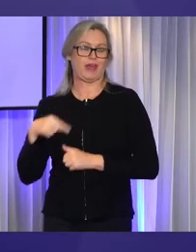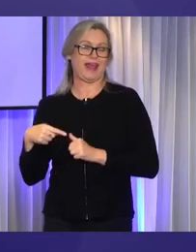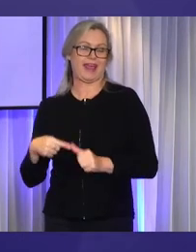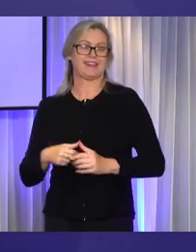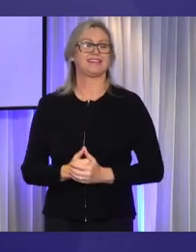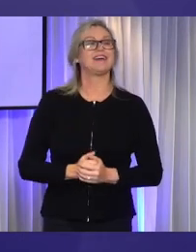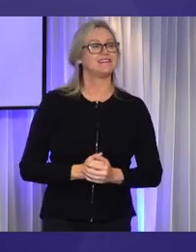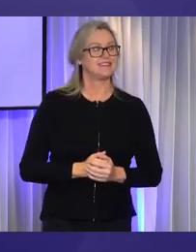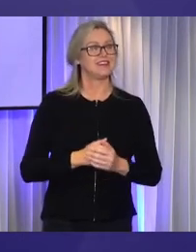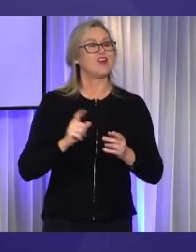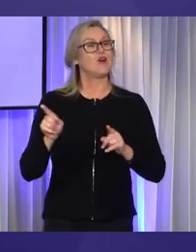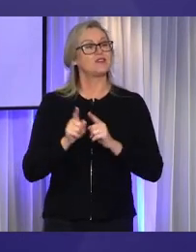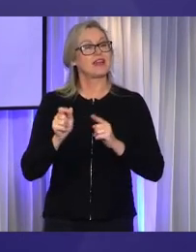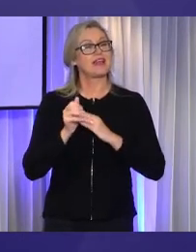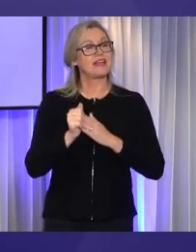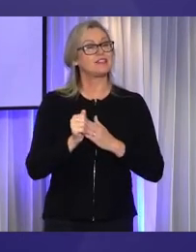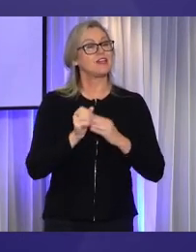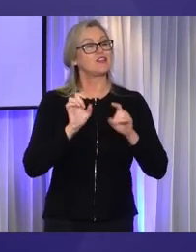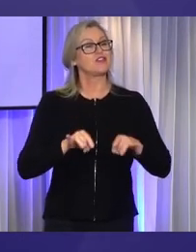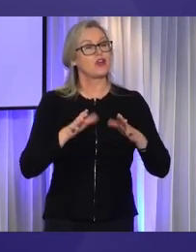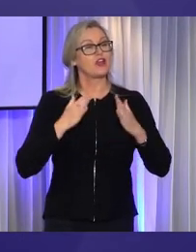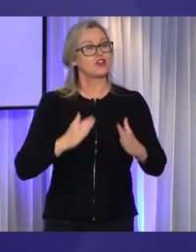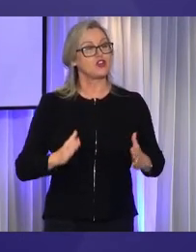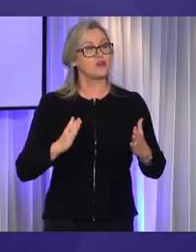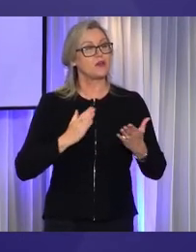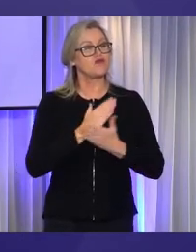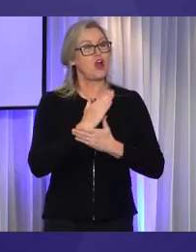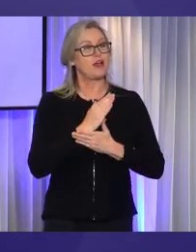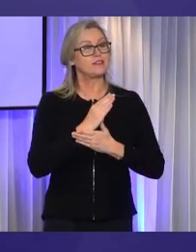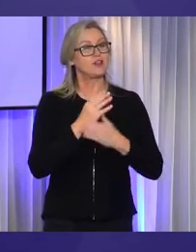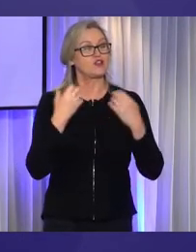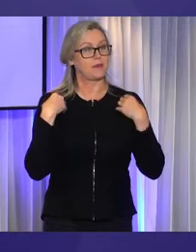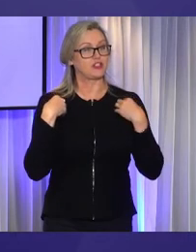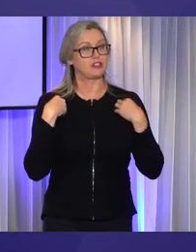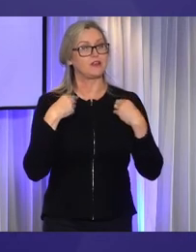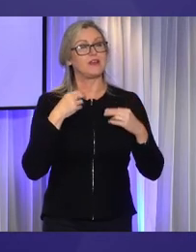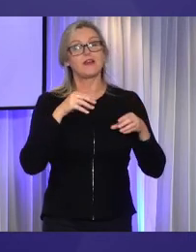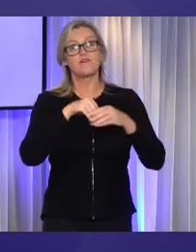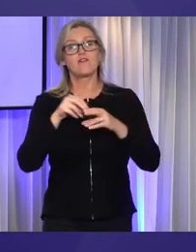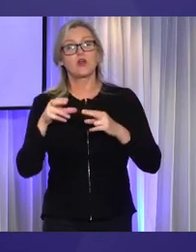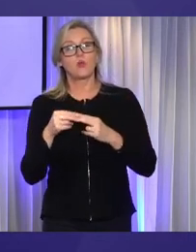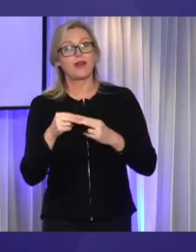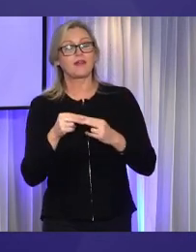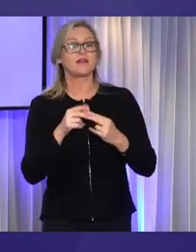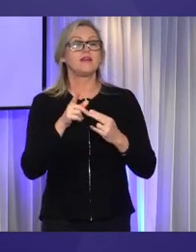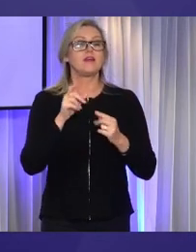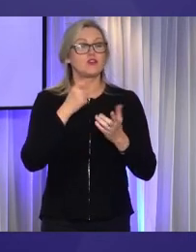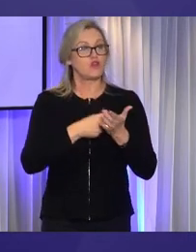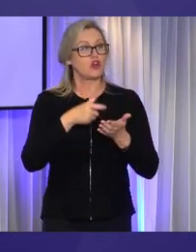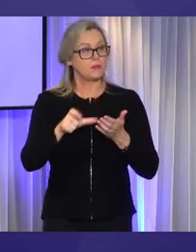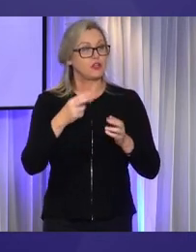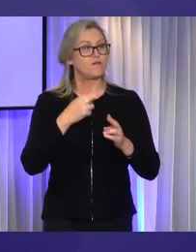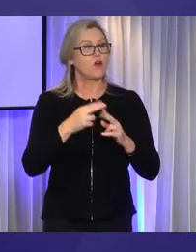also leads the Australian Human Rights Commission's engagement into the Royal Commission into violence, abuse,